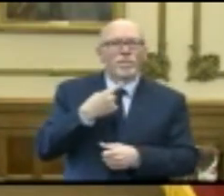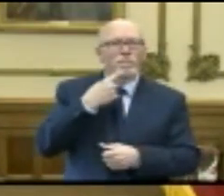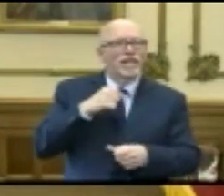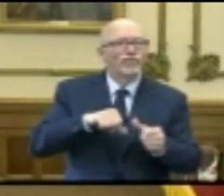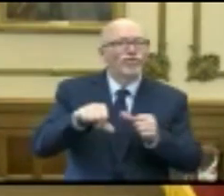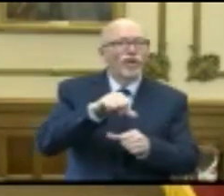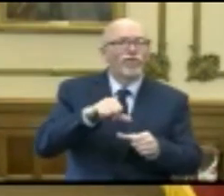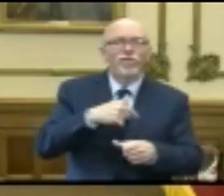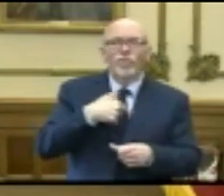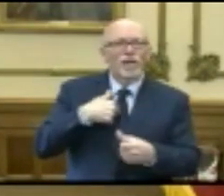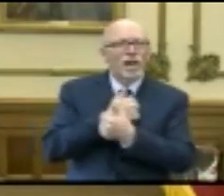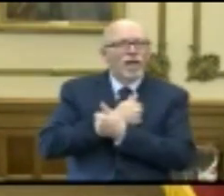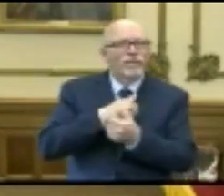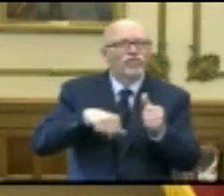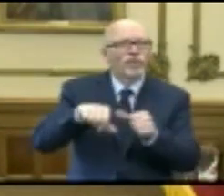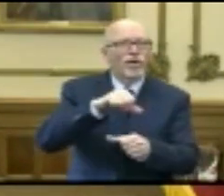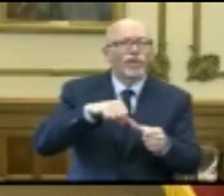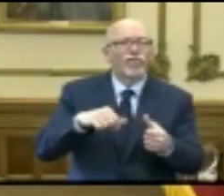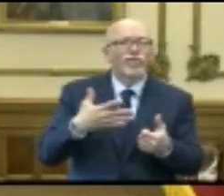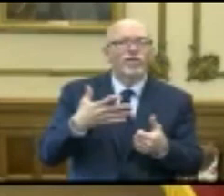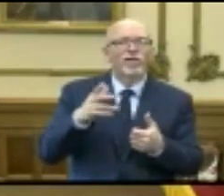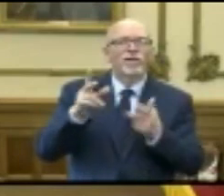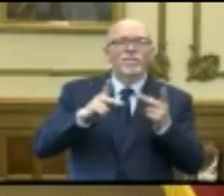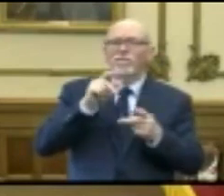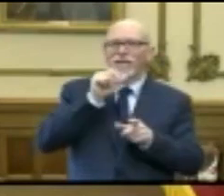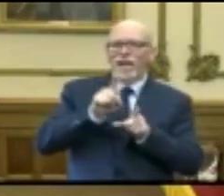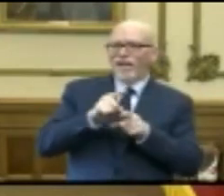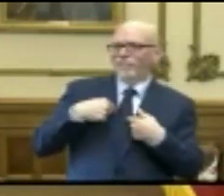how much we love one another, people unlike us.